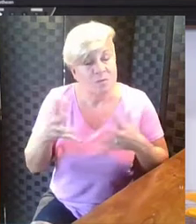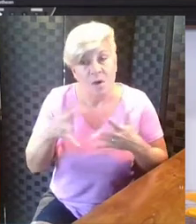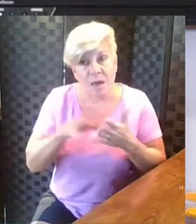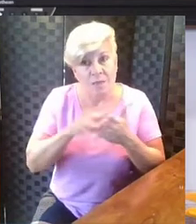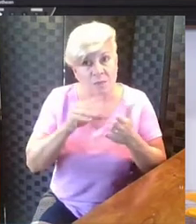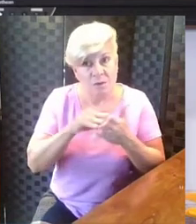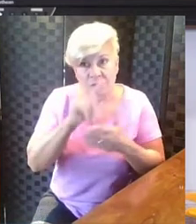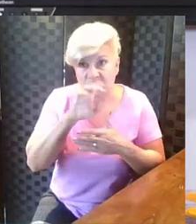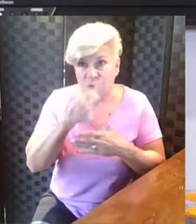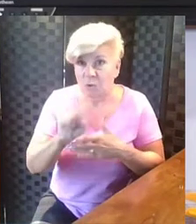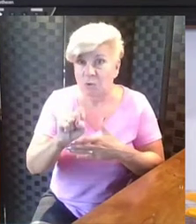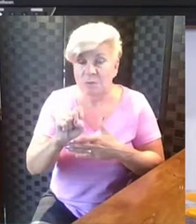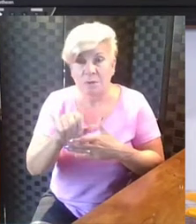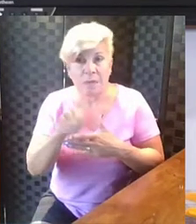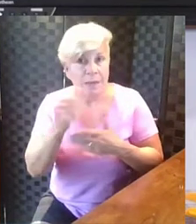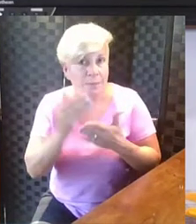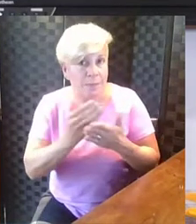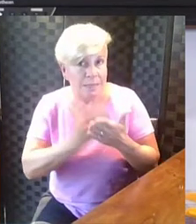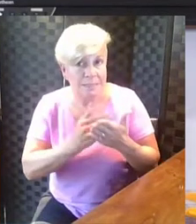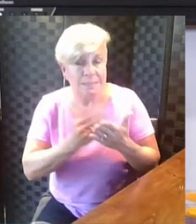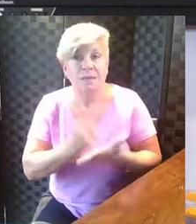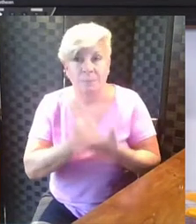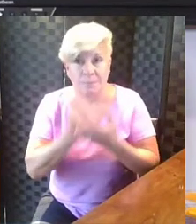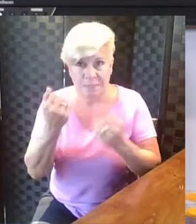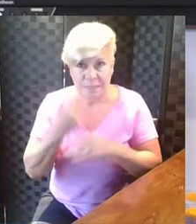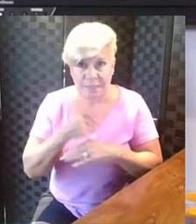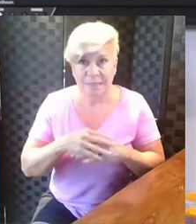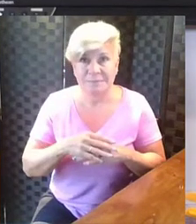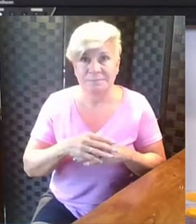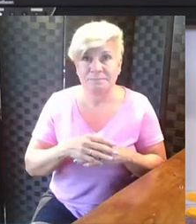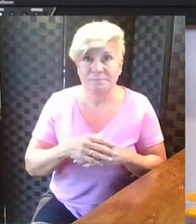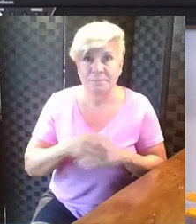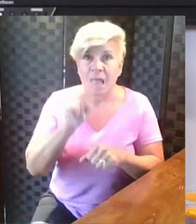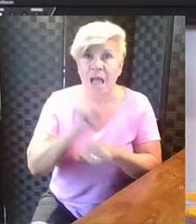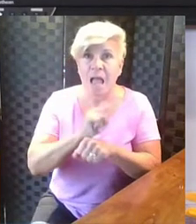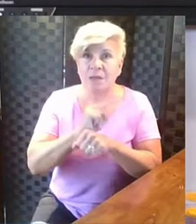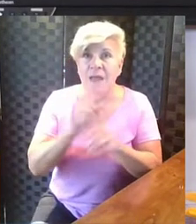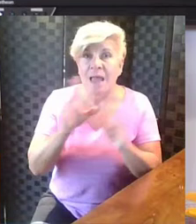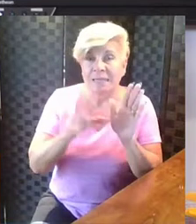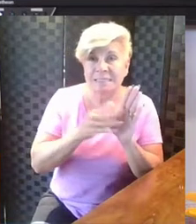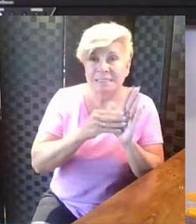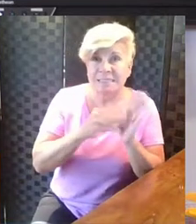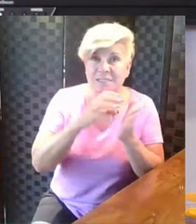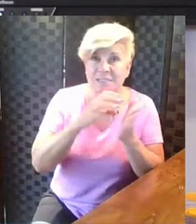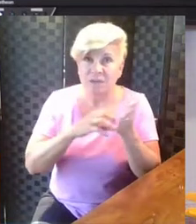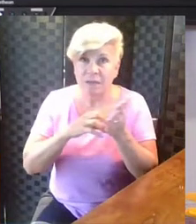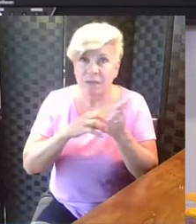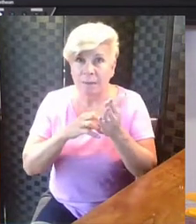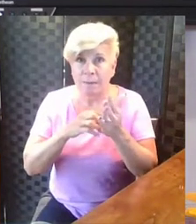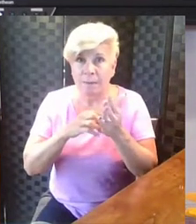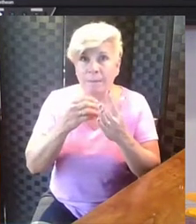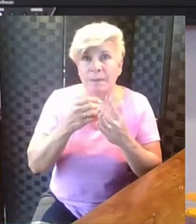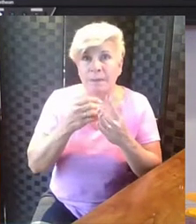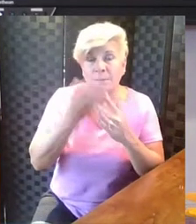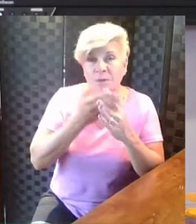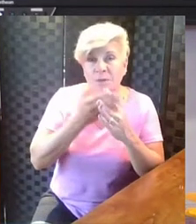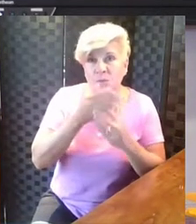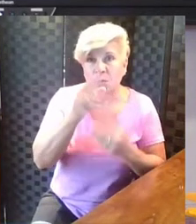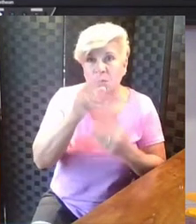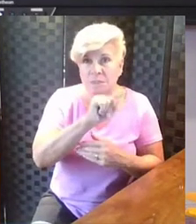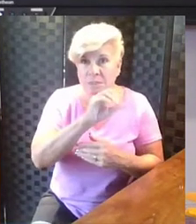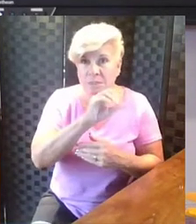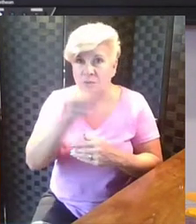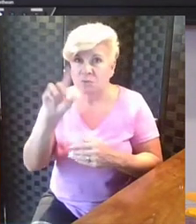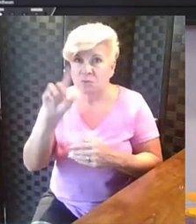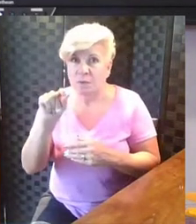learned some tools with our other lessons that will help you today. I can use addition and subtraction within twenty to solve real world problems.